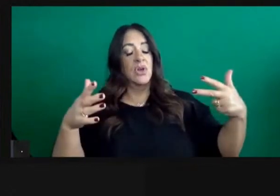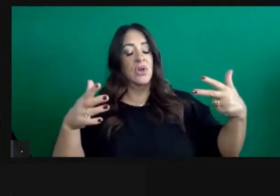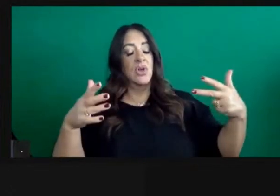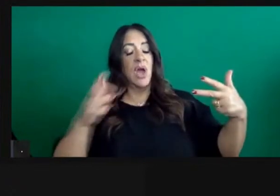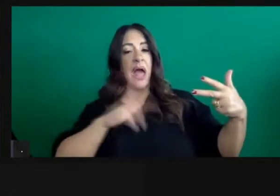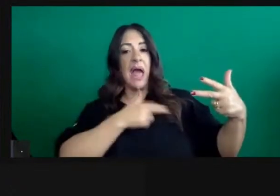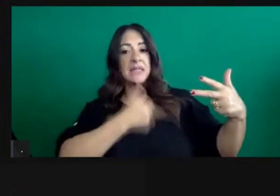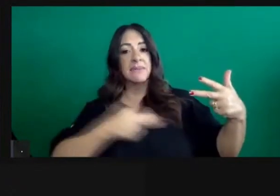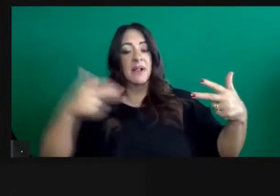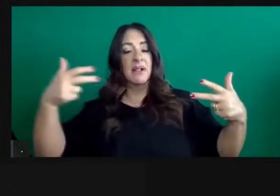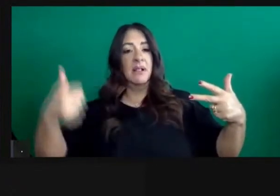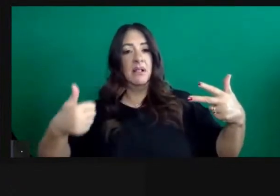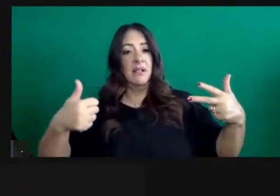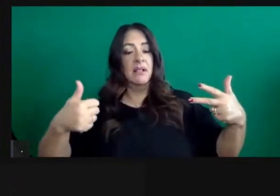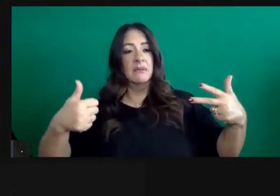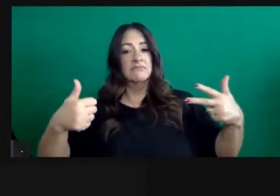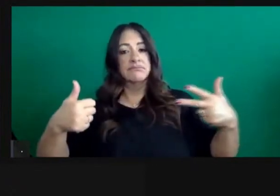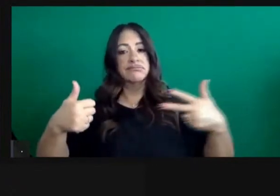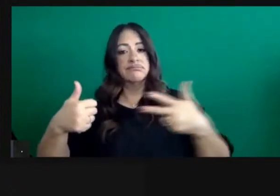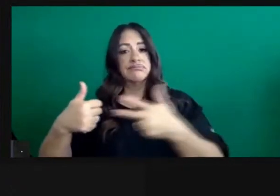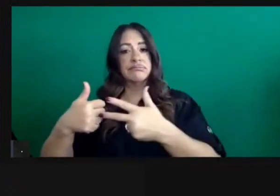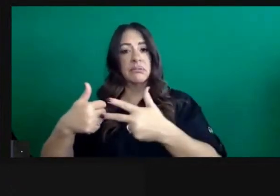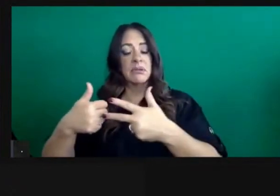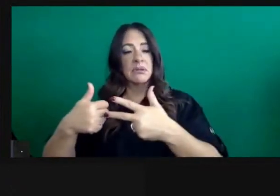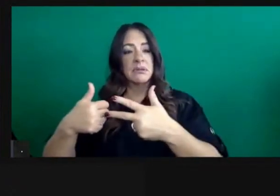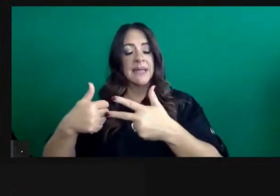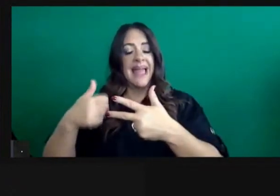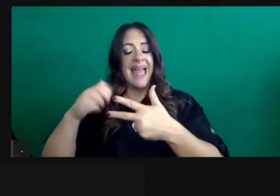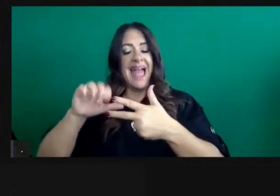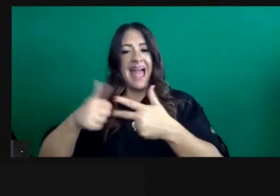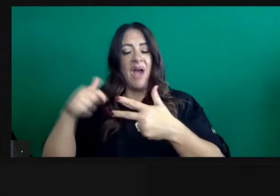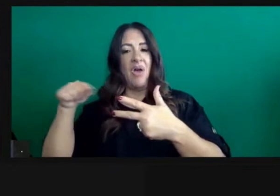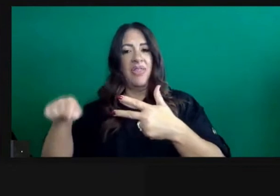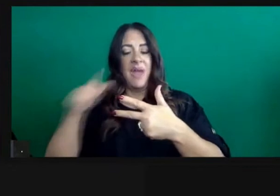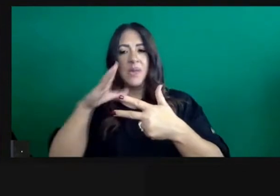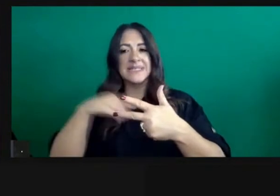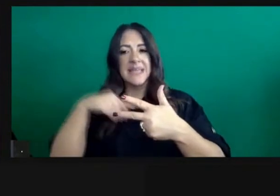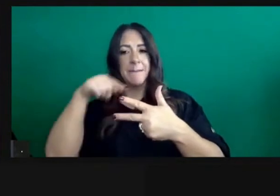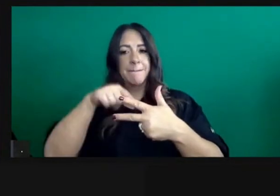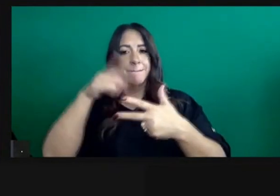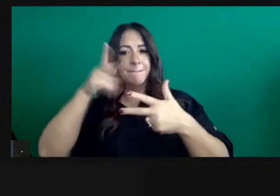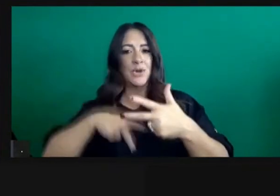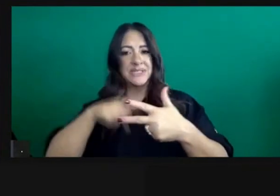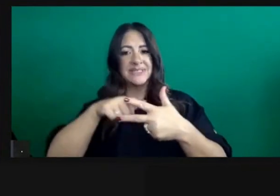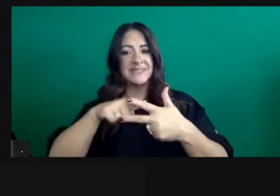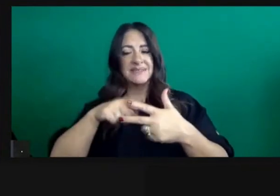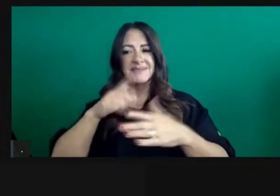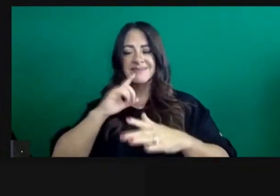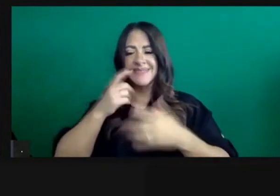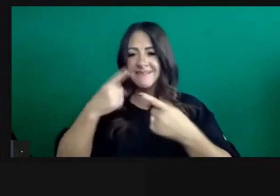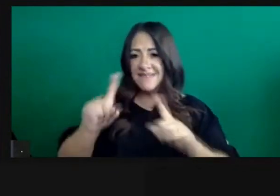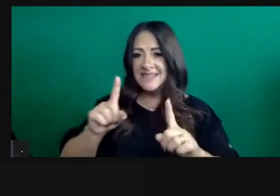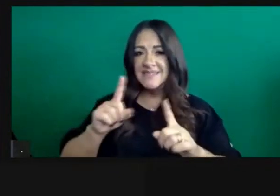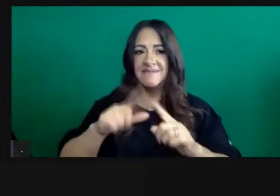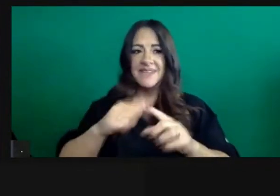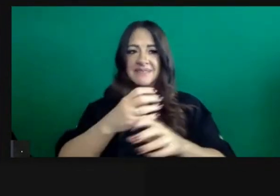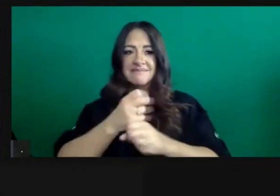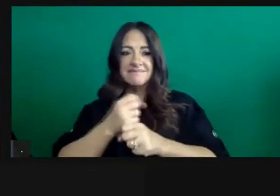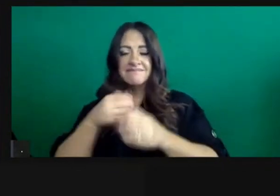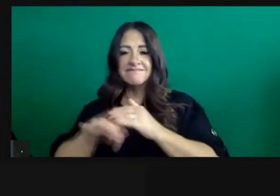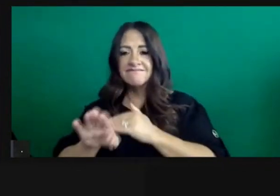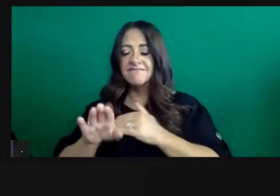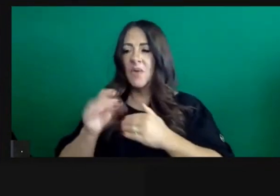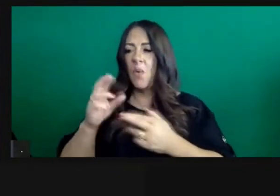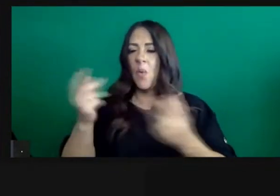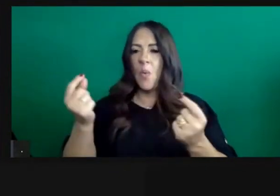staff become to care for patients, looking at the effectiveness of certain